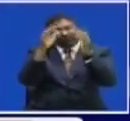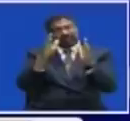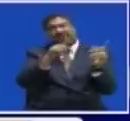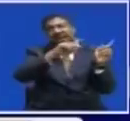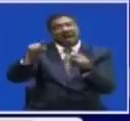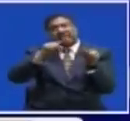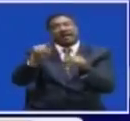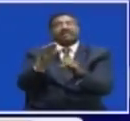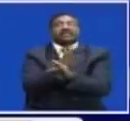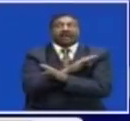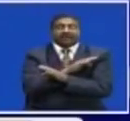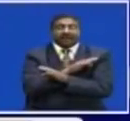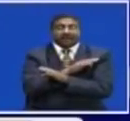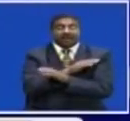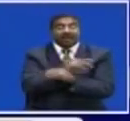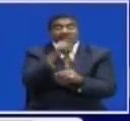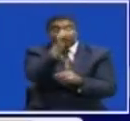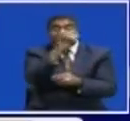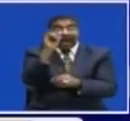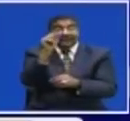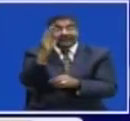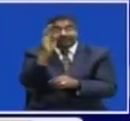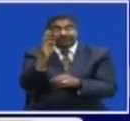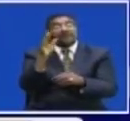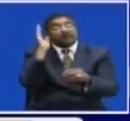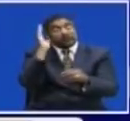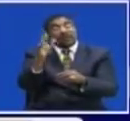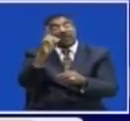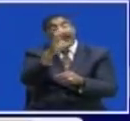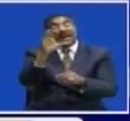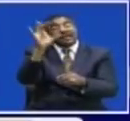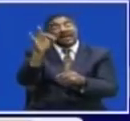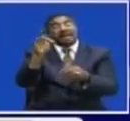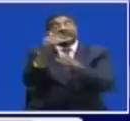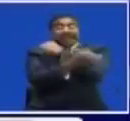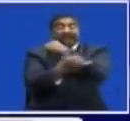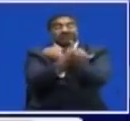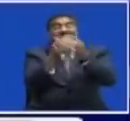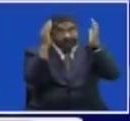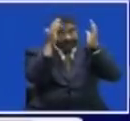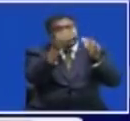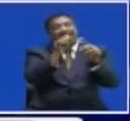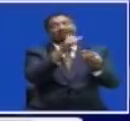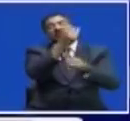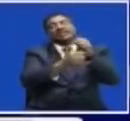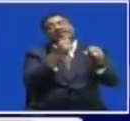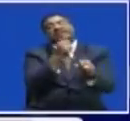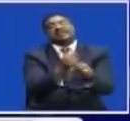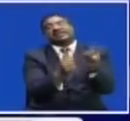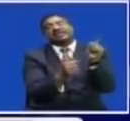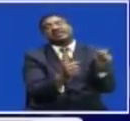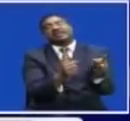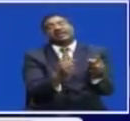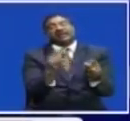ITB attracts Participants From 180 countries Annually This is according To a statement Issued By